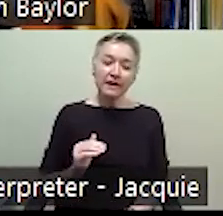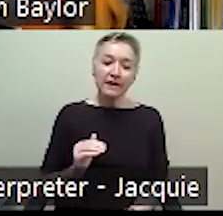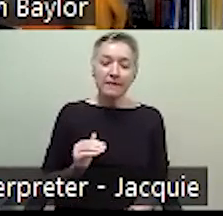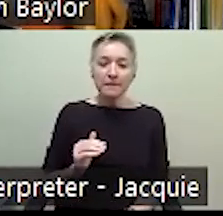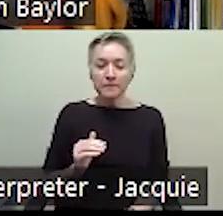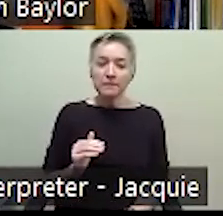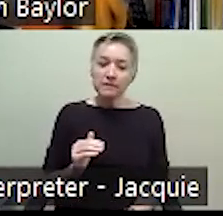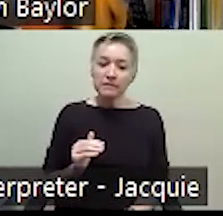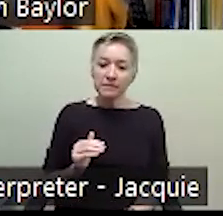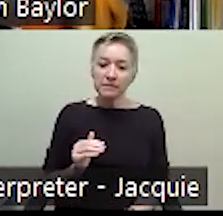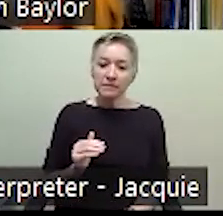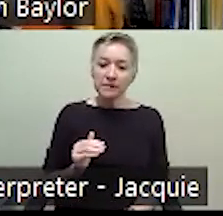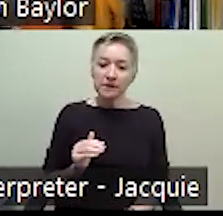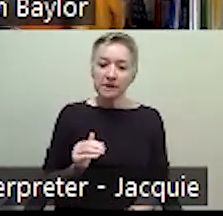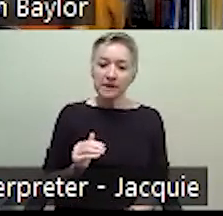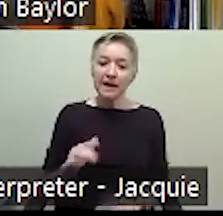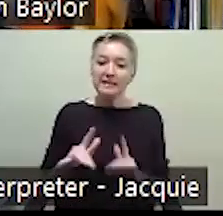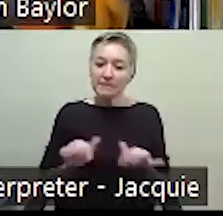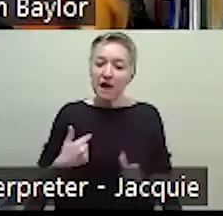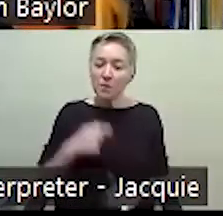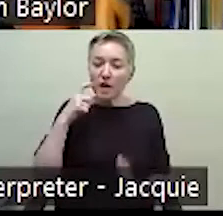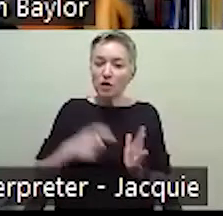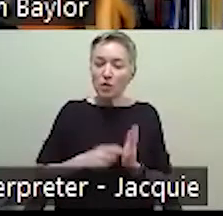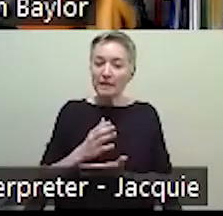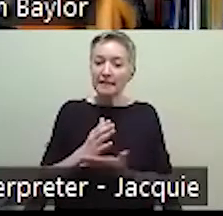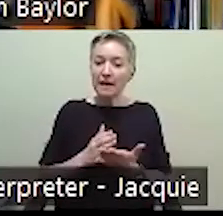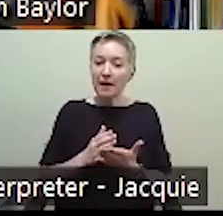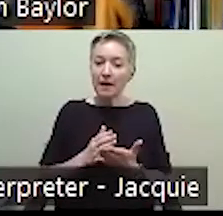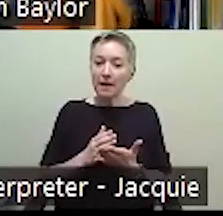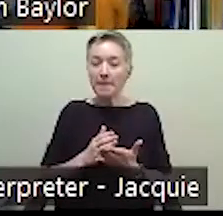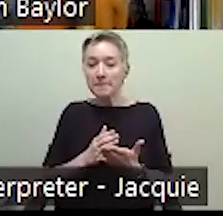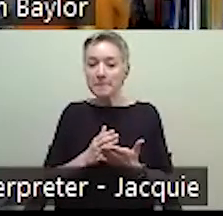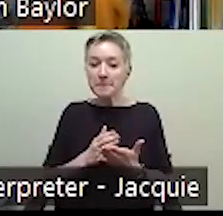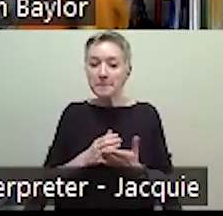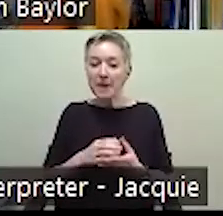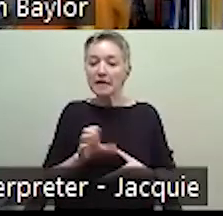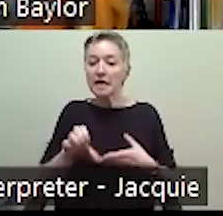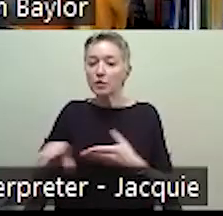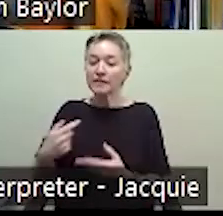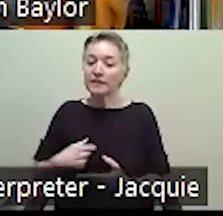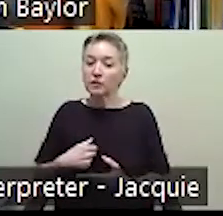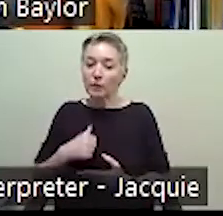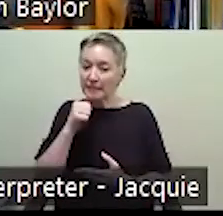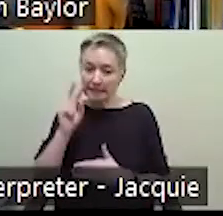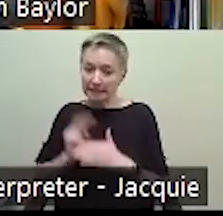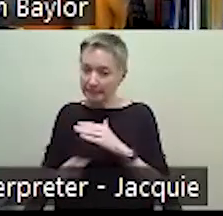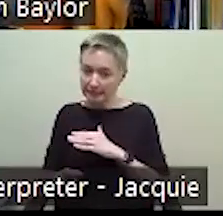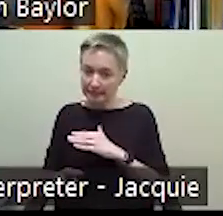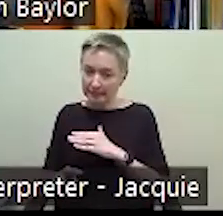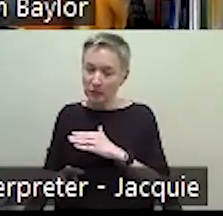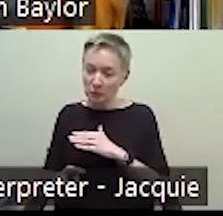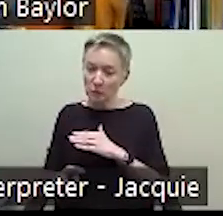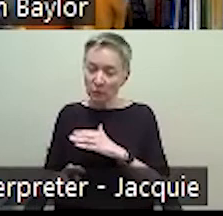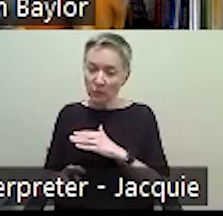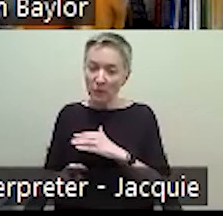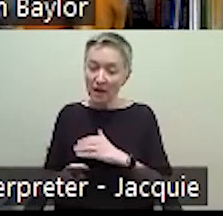like, impressive unintended consequences, things that we couldn't have even anticipated. Um, and that was how